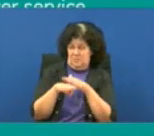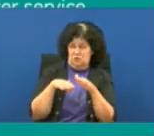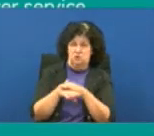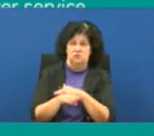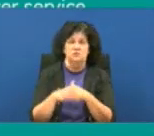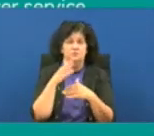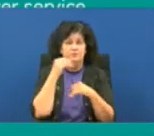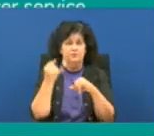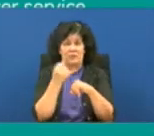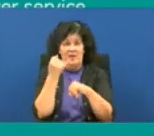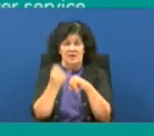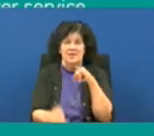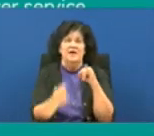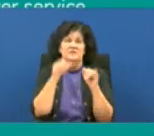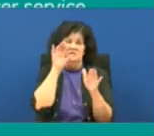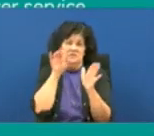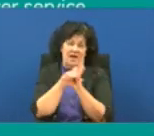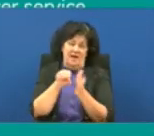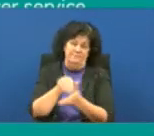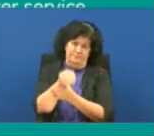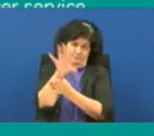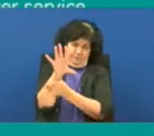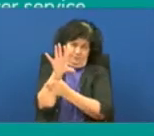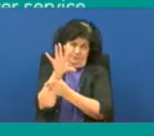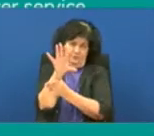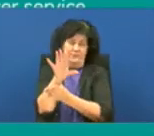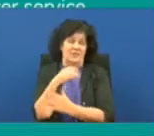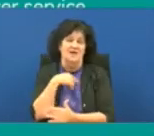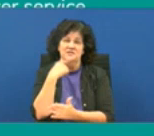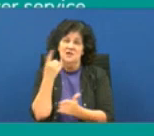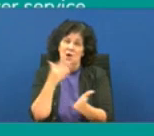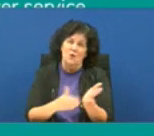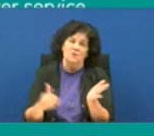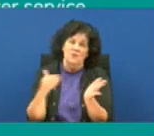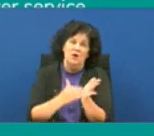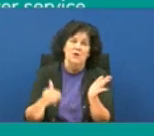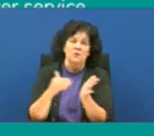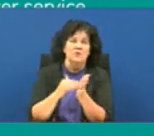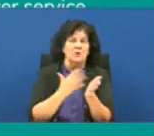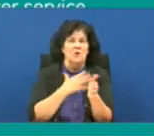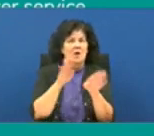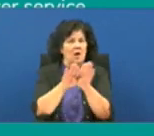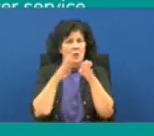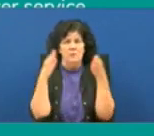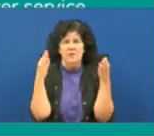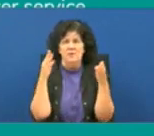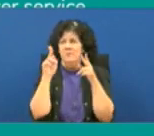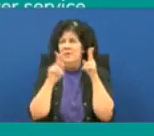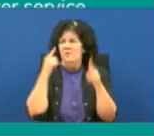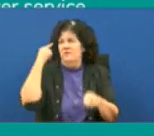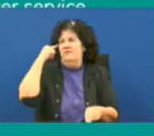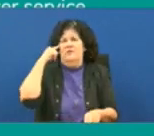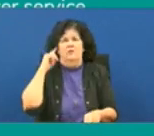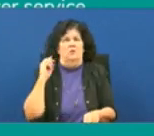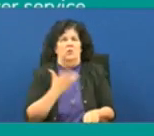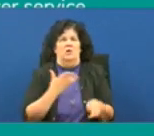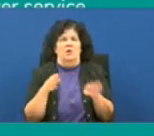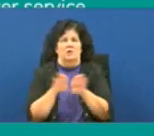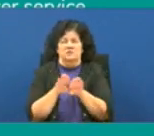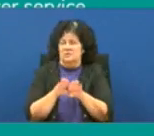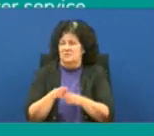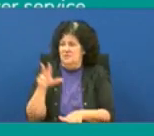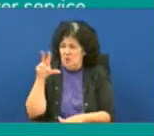and then the last slide is again i keep saying that over and over that we're open and i say that because people think that we're closed and we're not